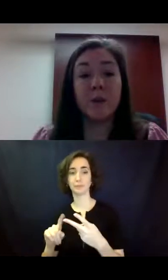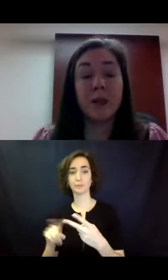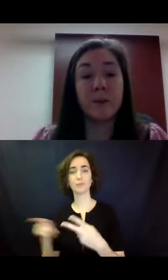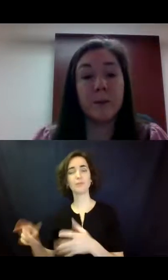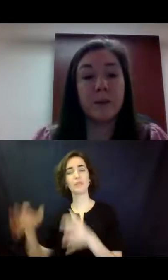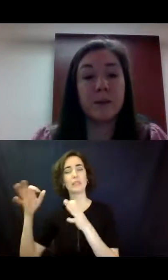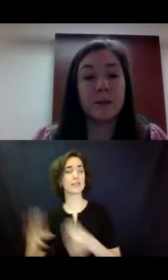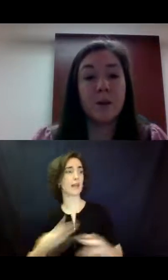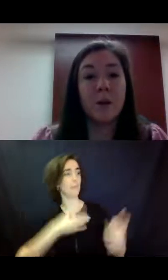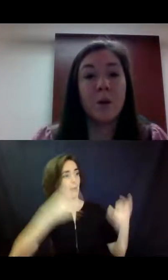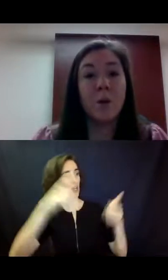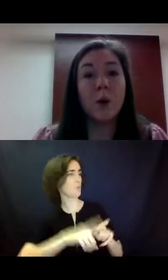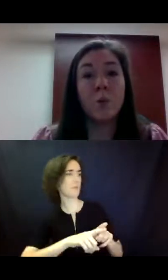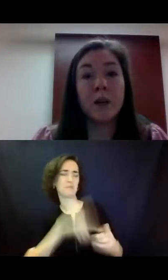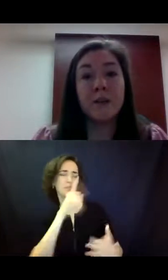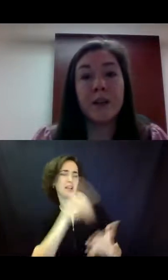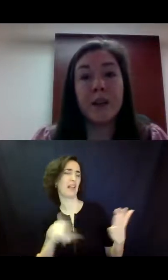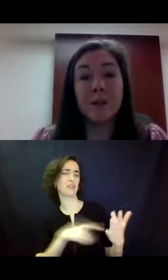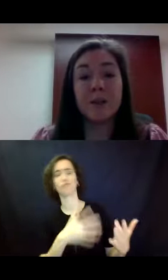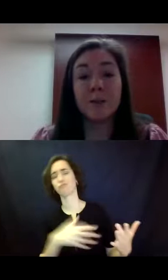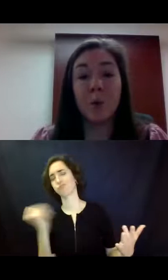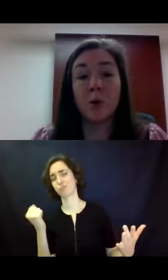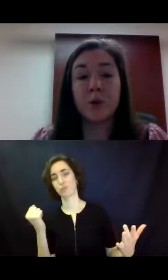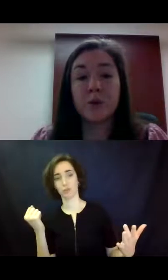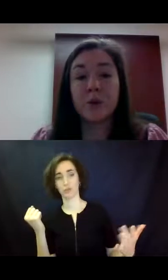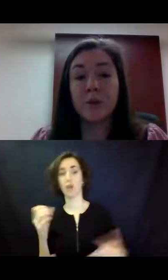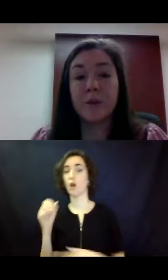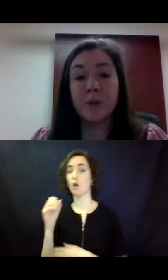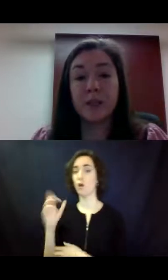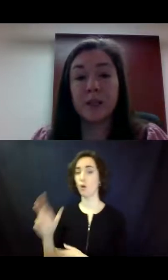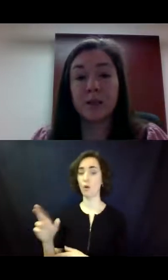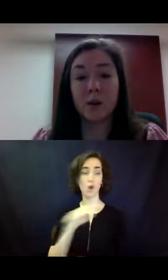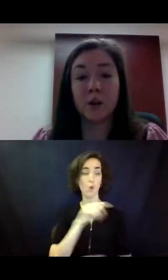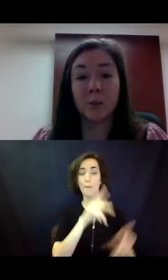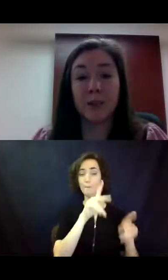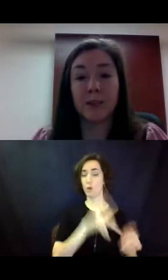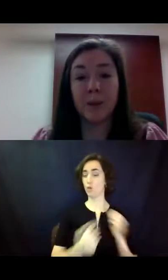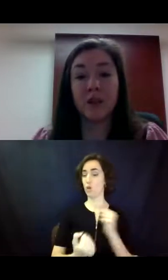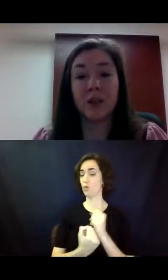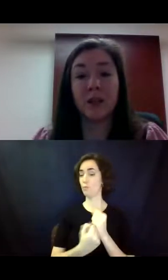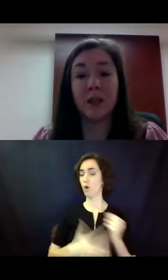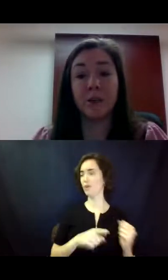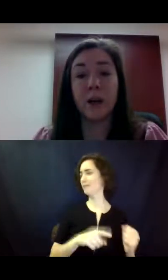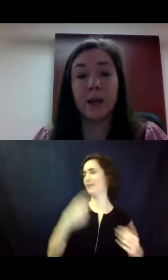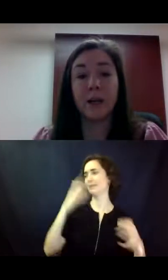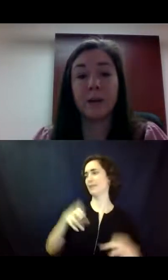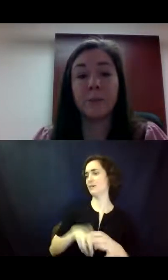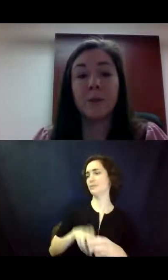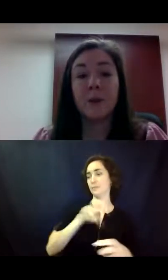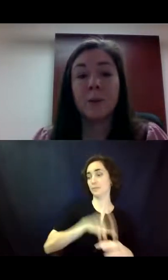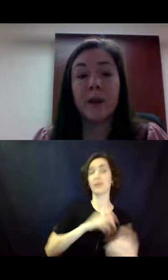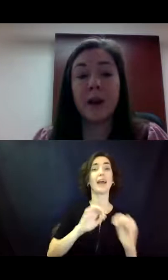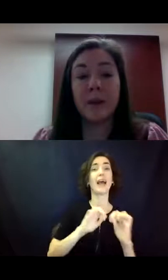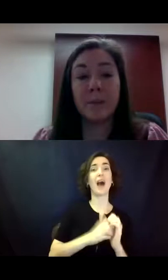revoke the agreement or one of the named supporters revokes his or her participation in writing